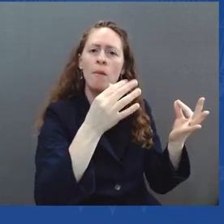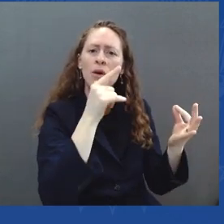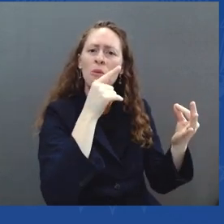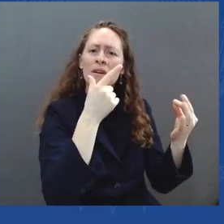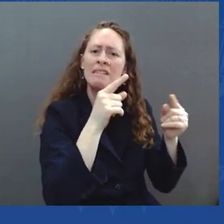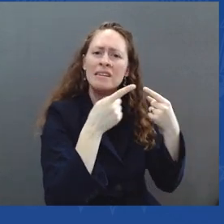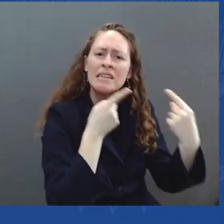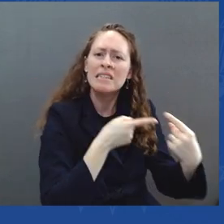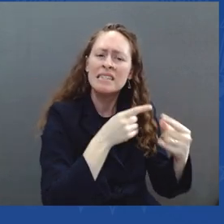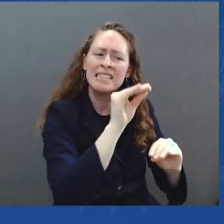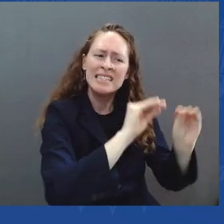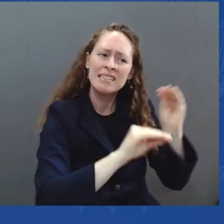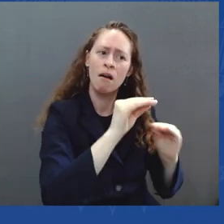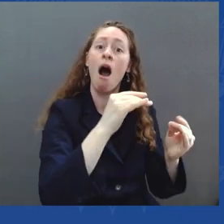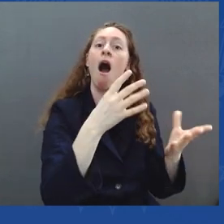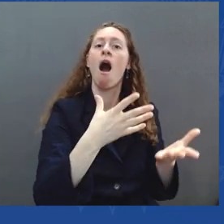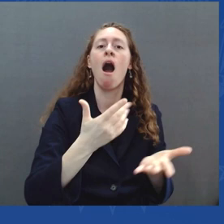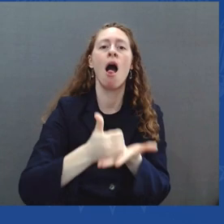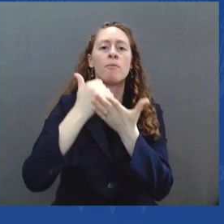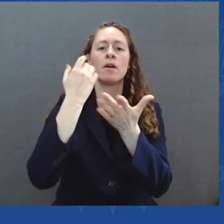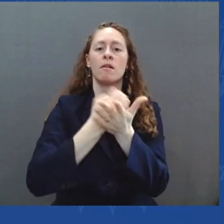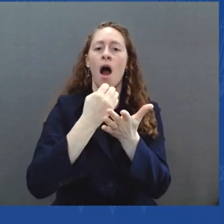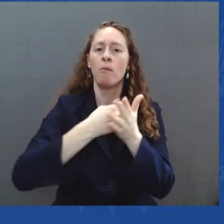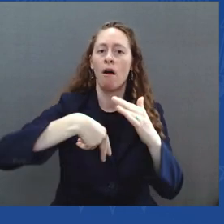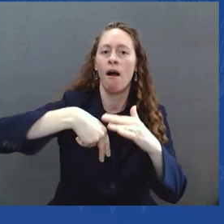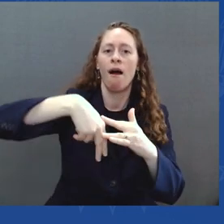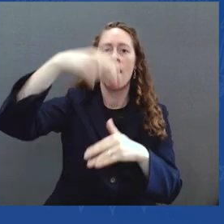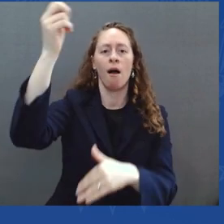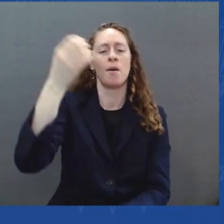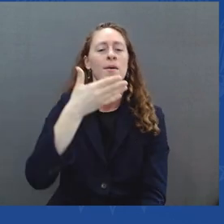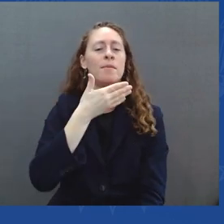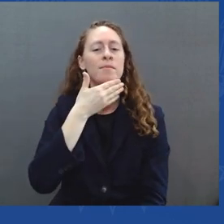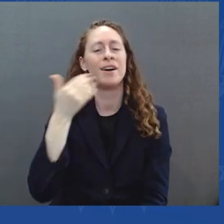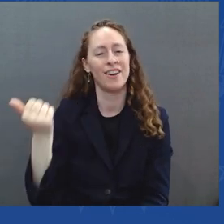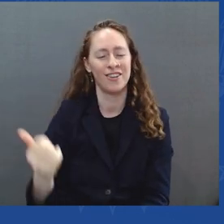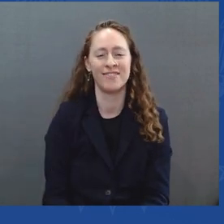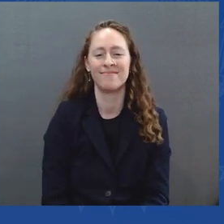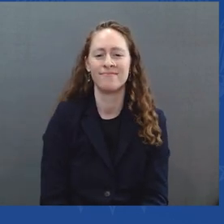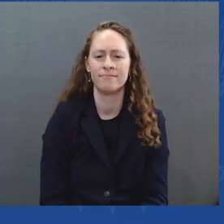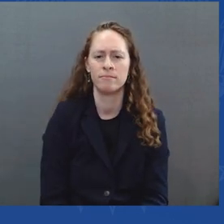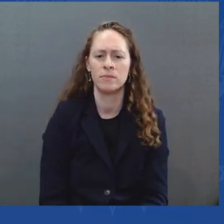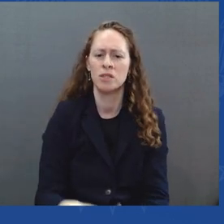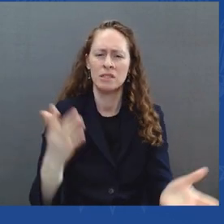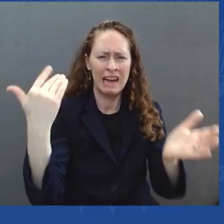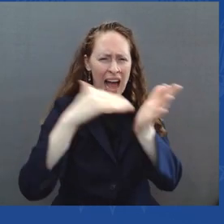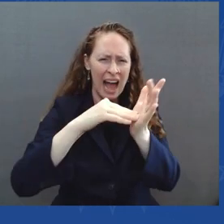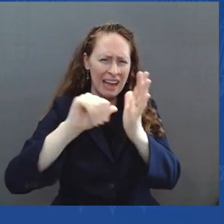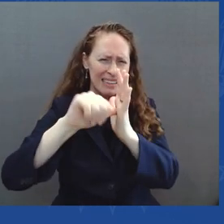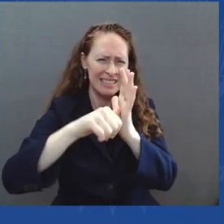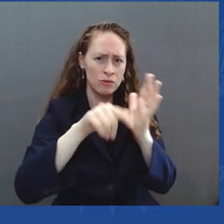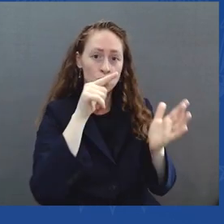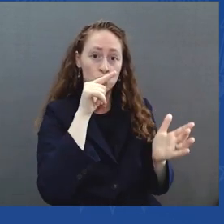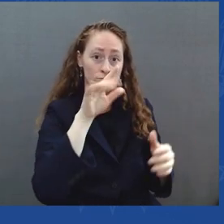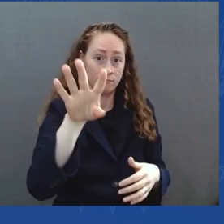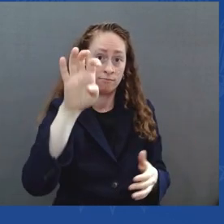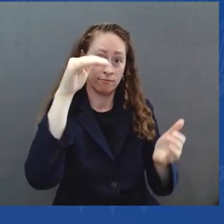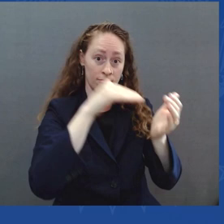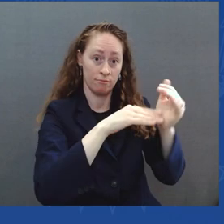you're tired of hearing me say it, but no one making less than $400,000 a year will pay a single penny more in federal taxes.